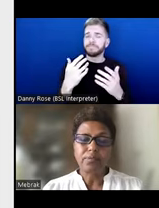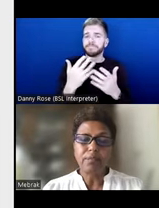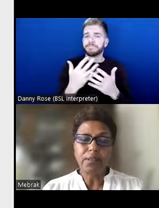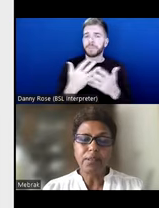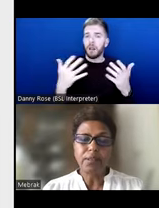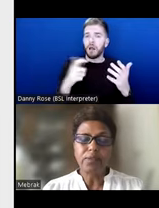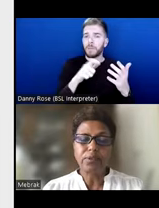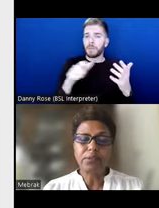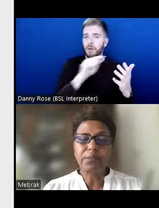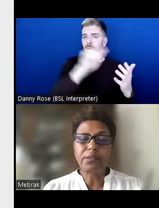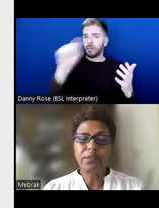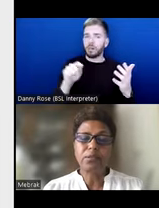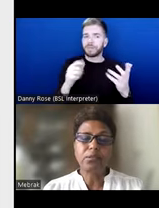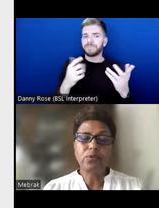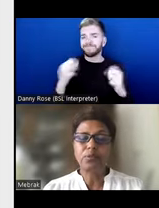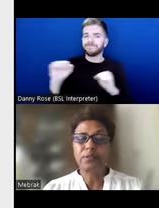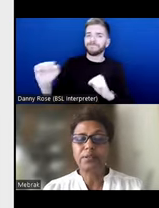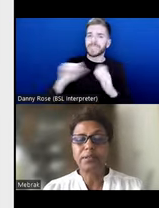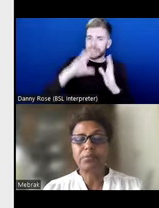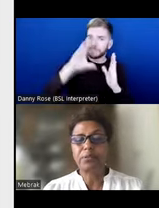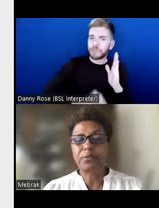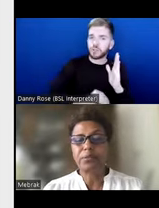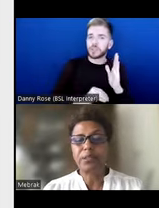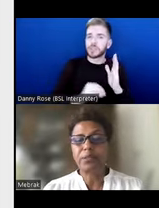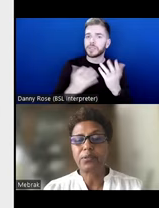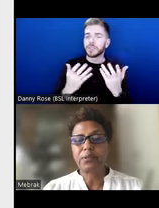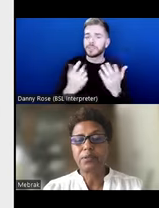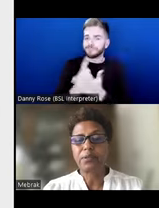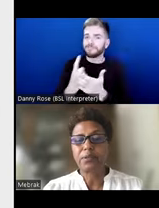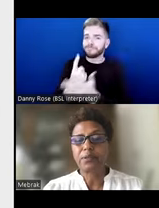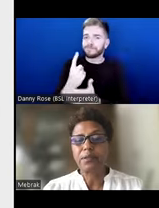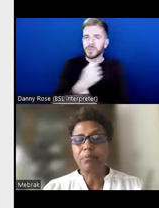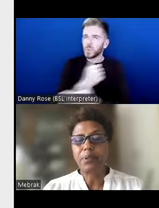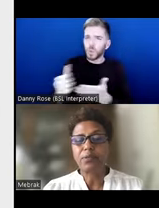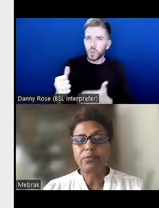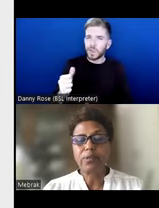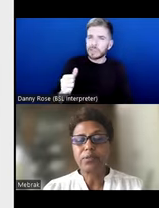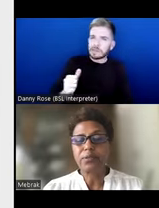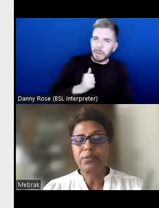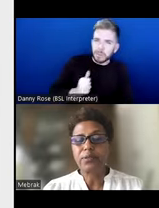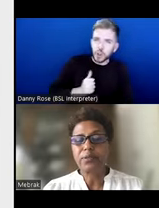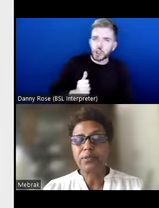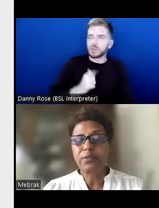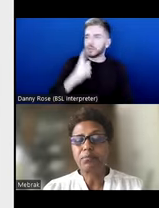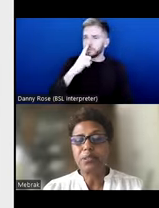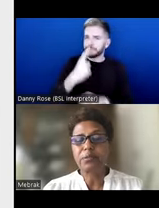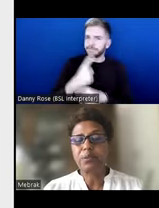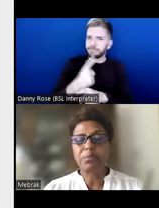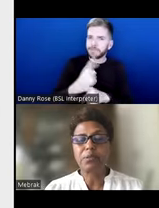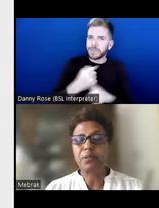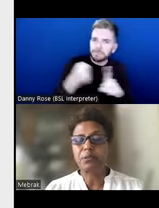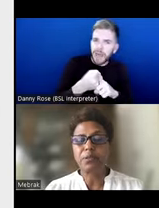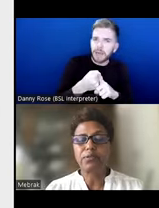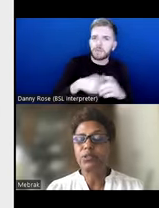that kind of experience, and there is always assumptions made about the impact of cultural differences, making